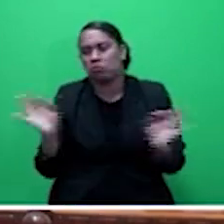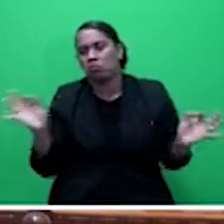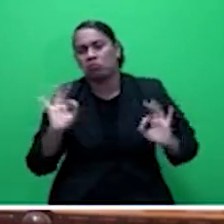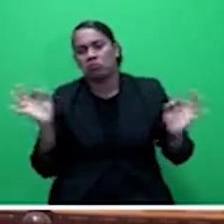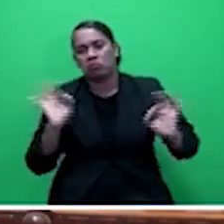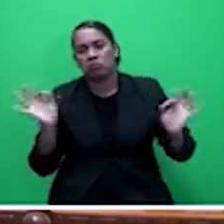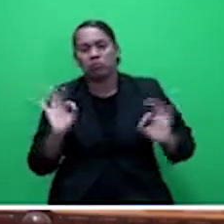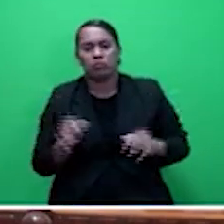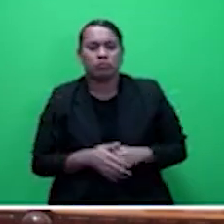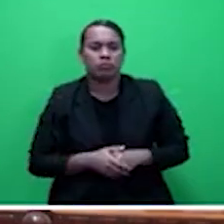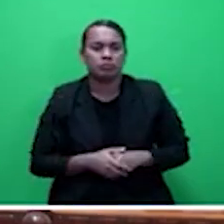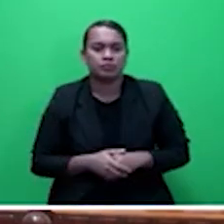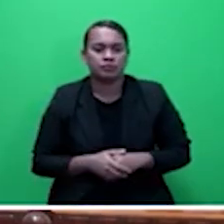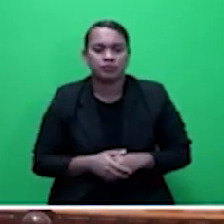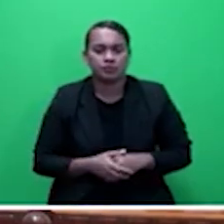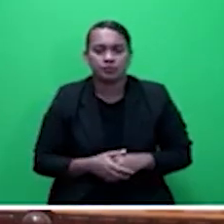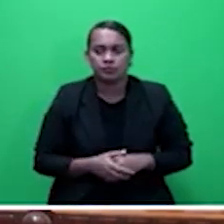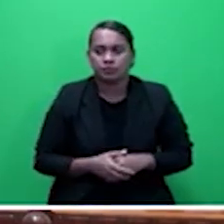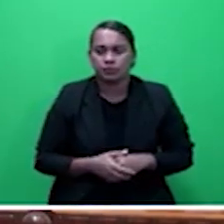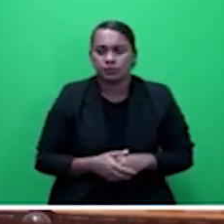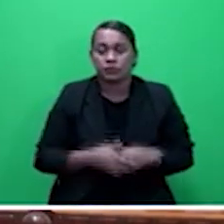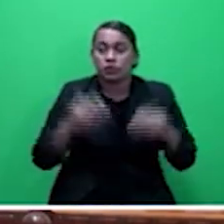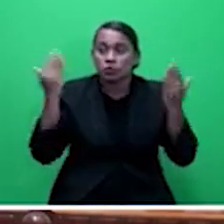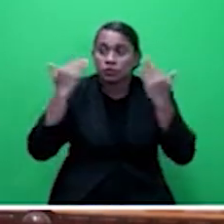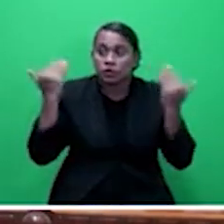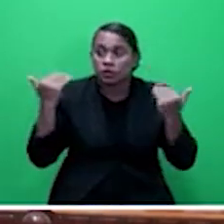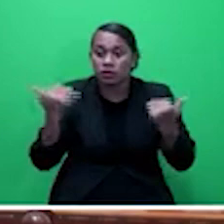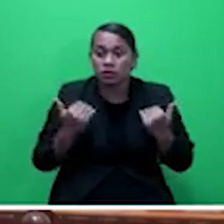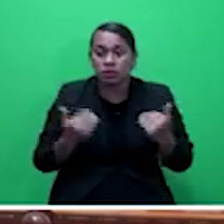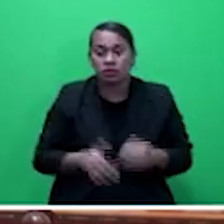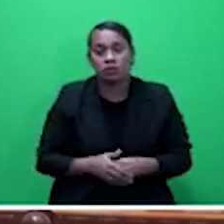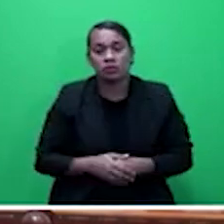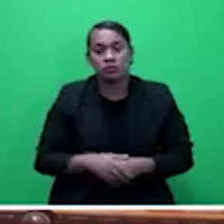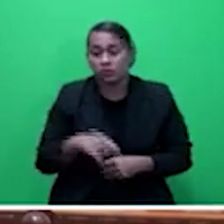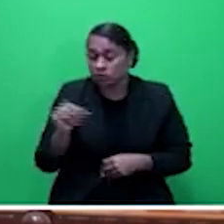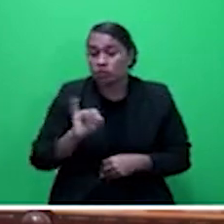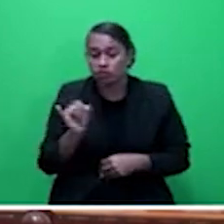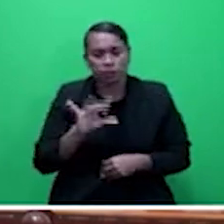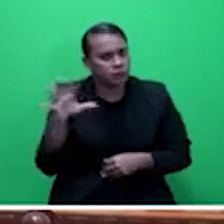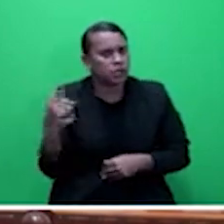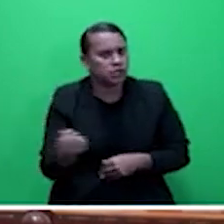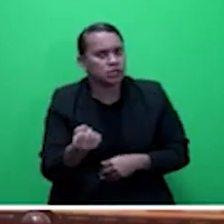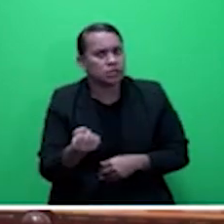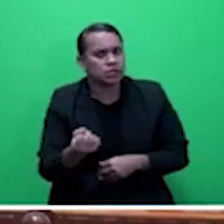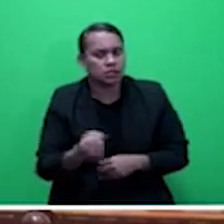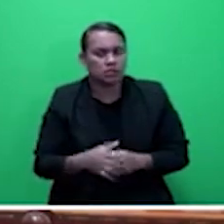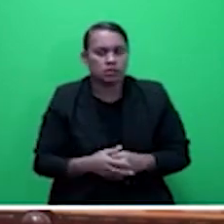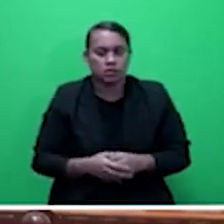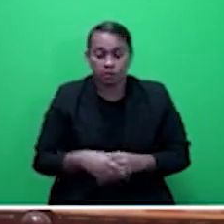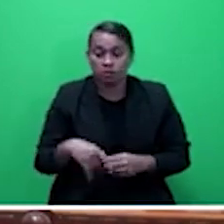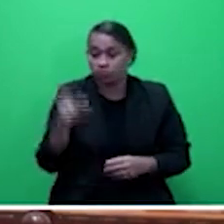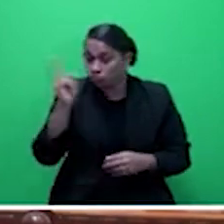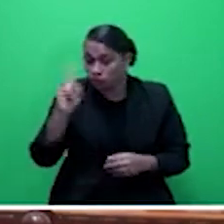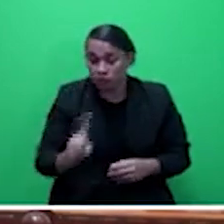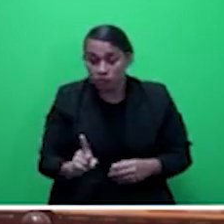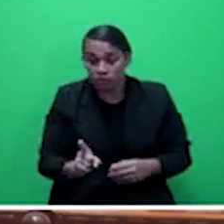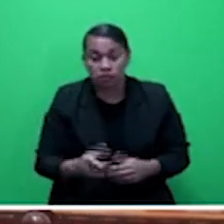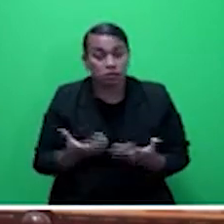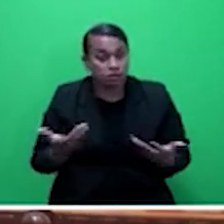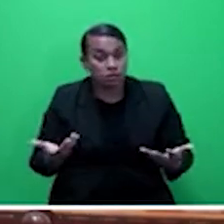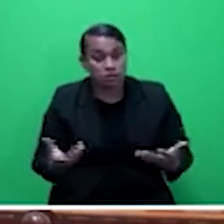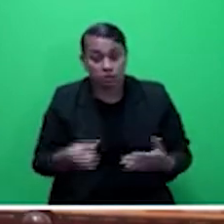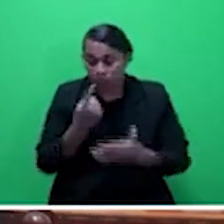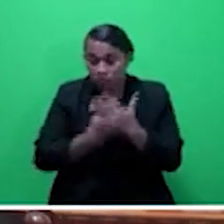Honorable speaker, insurance is a must thing. And especially in today's, in today's conditions,